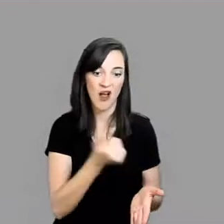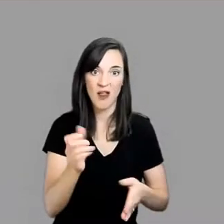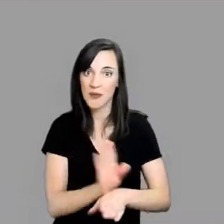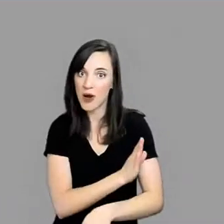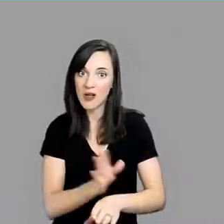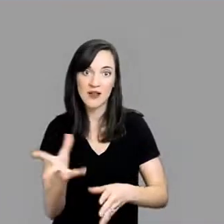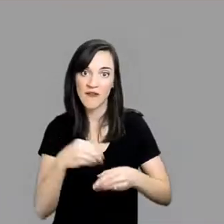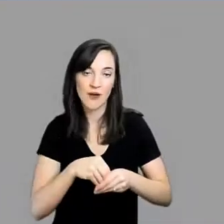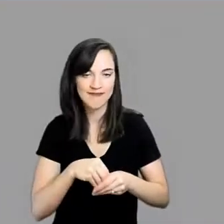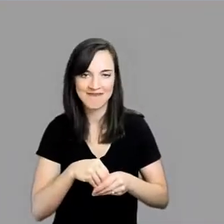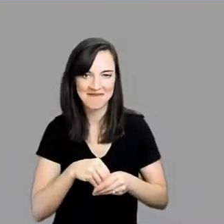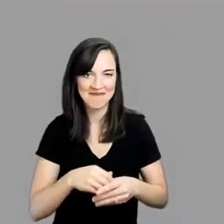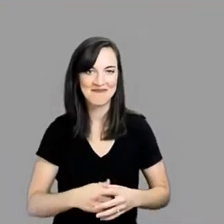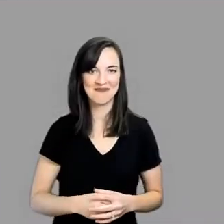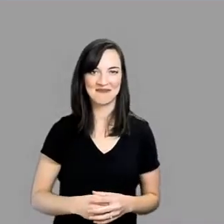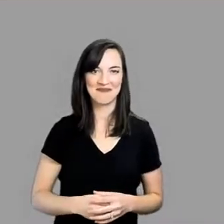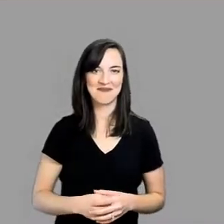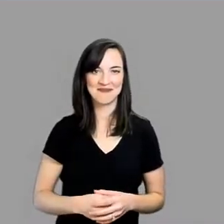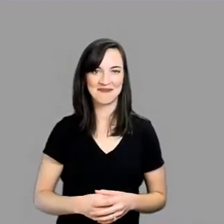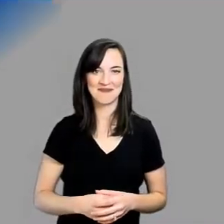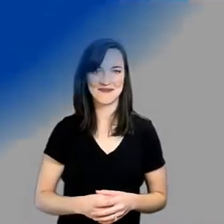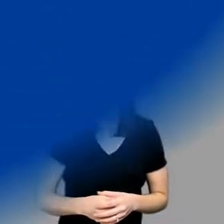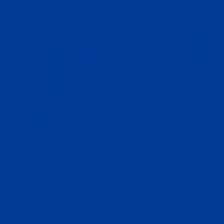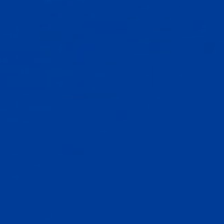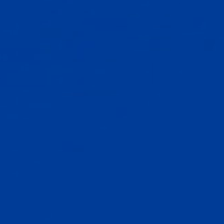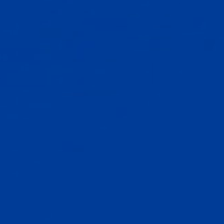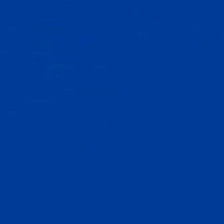specific endorsement by any parties involved.